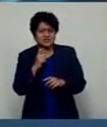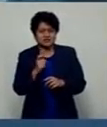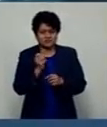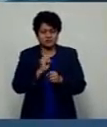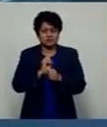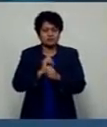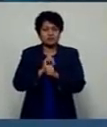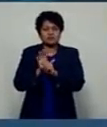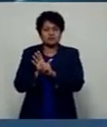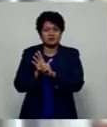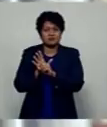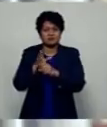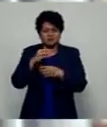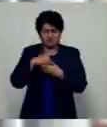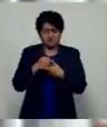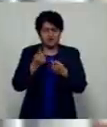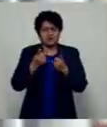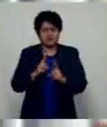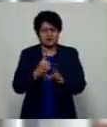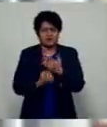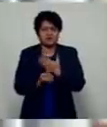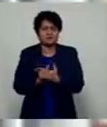-19 was the cause of death.